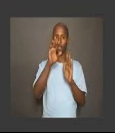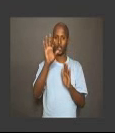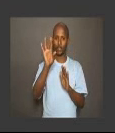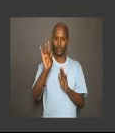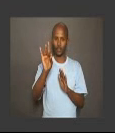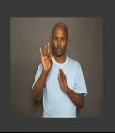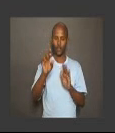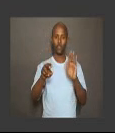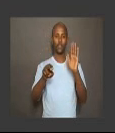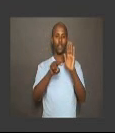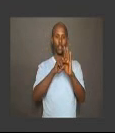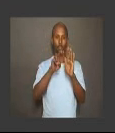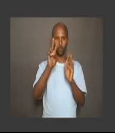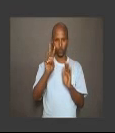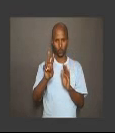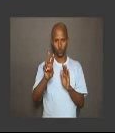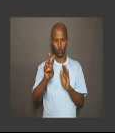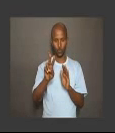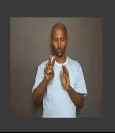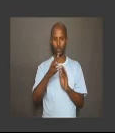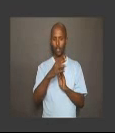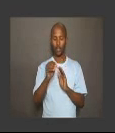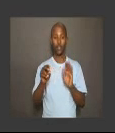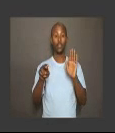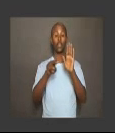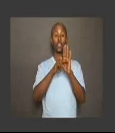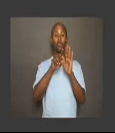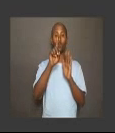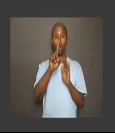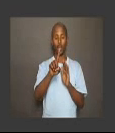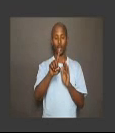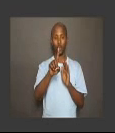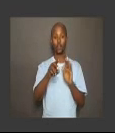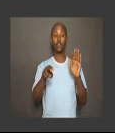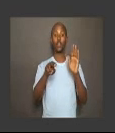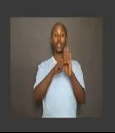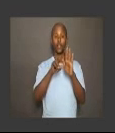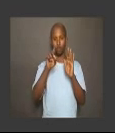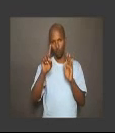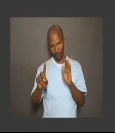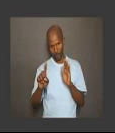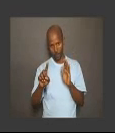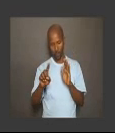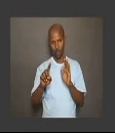and negative 8, negative 2 and negative 1,